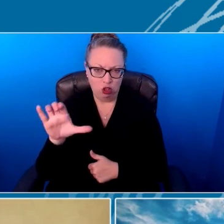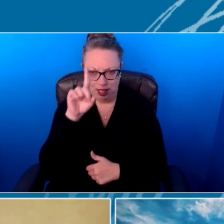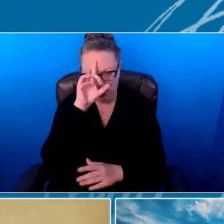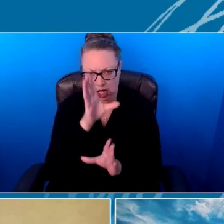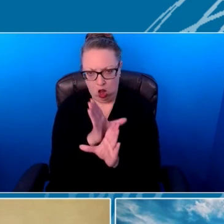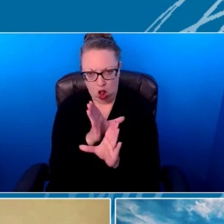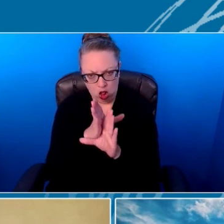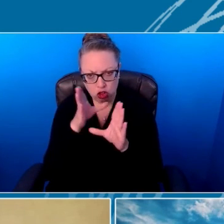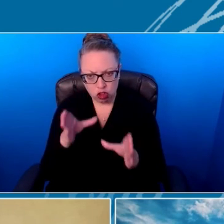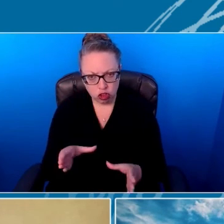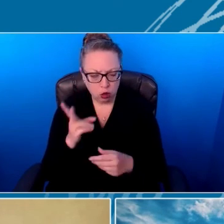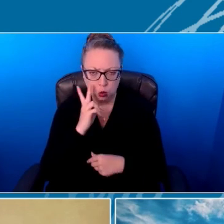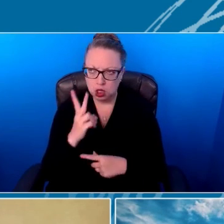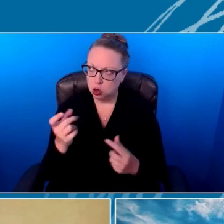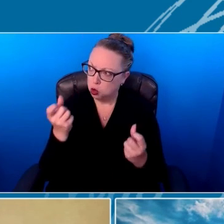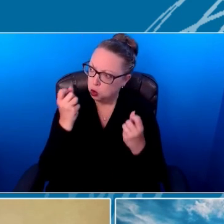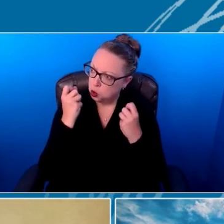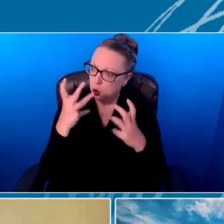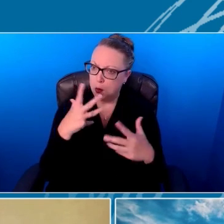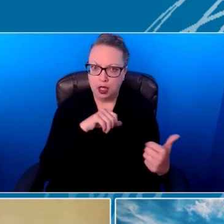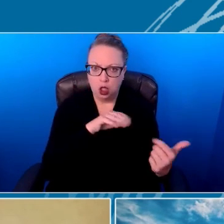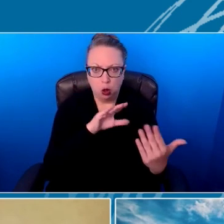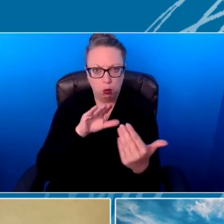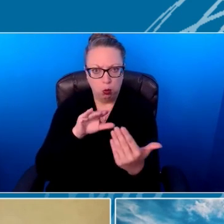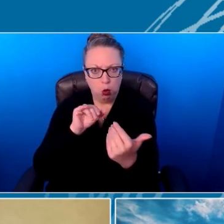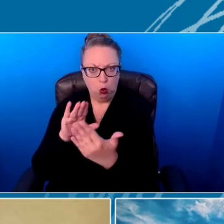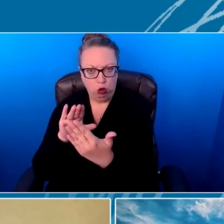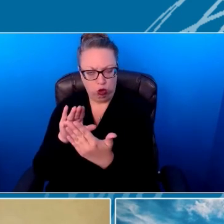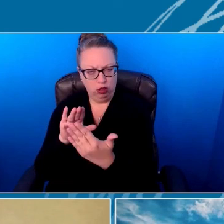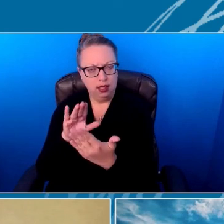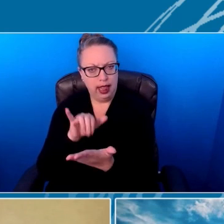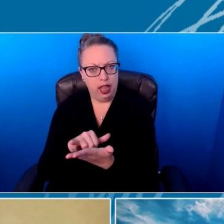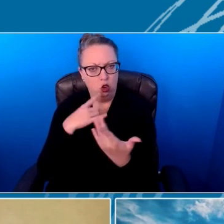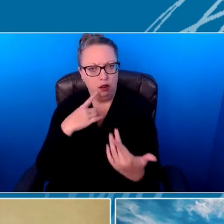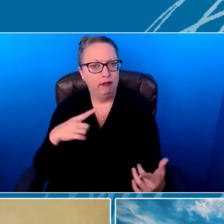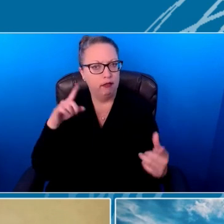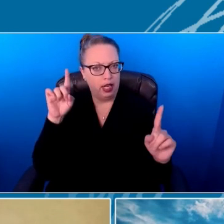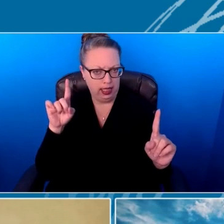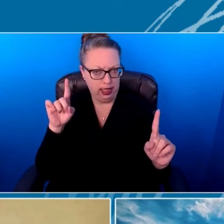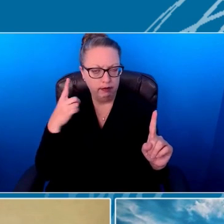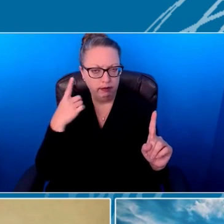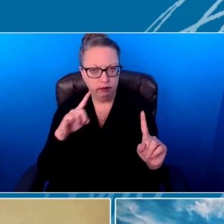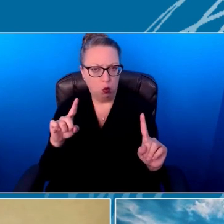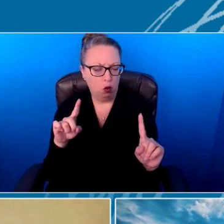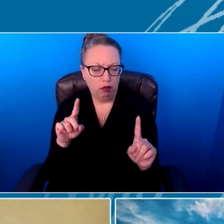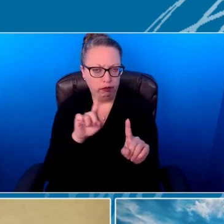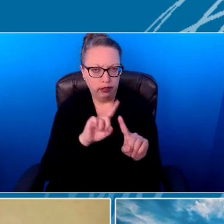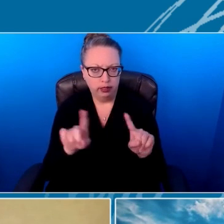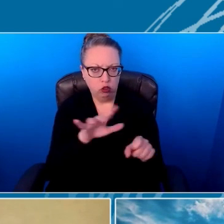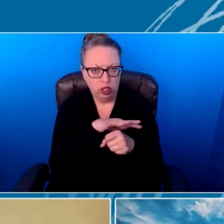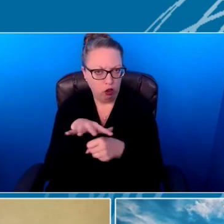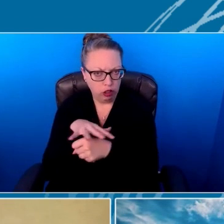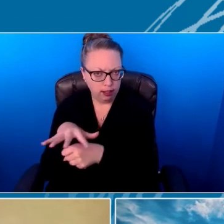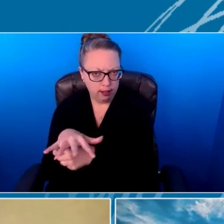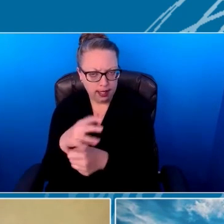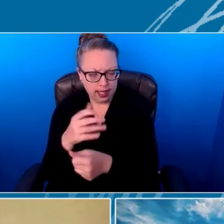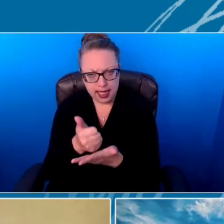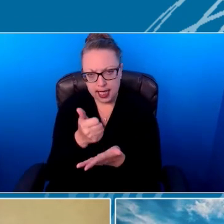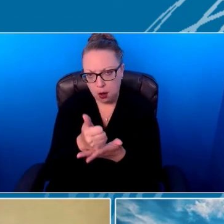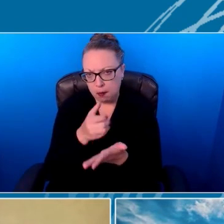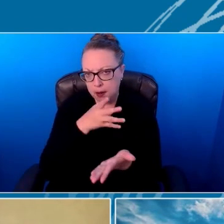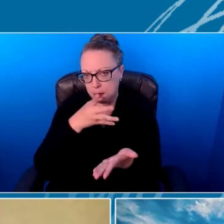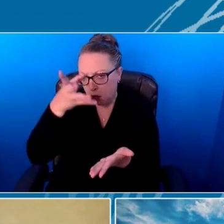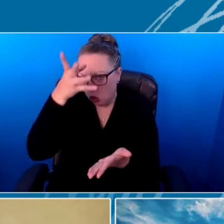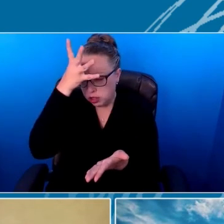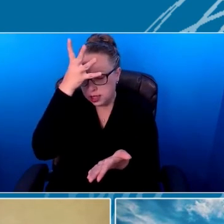so many strategies crossing over for disciplines that are so effective in helping parents and really fostering language development for